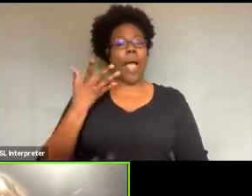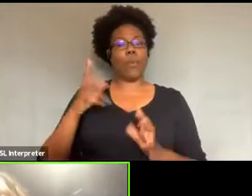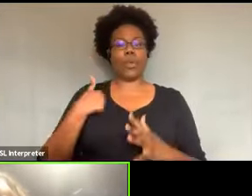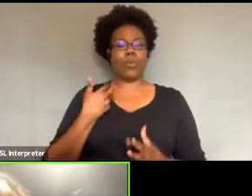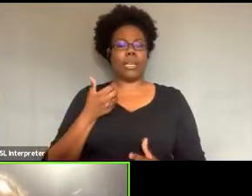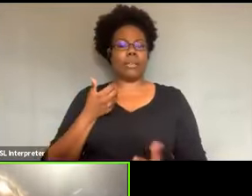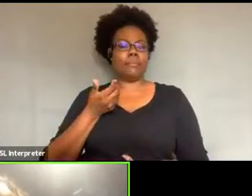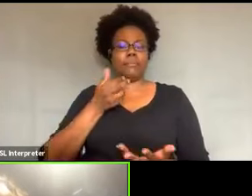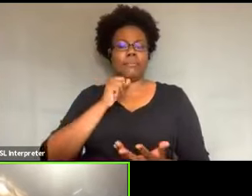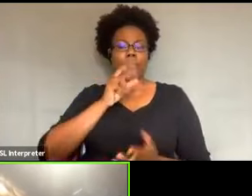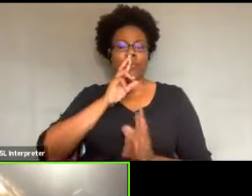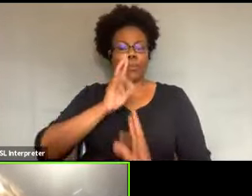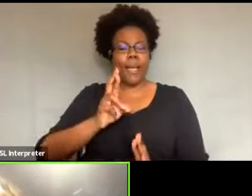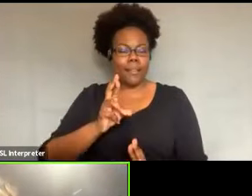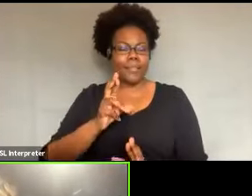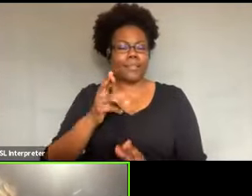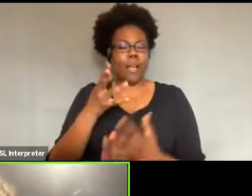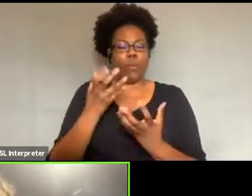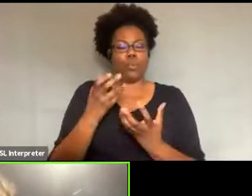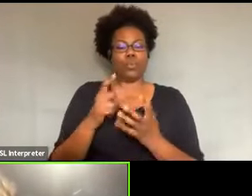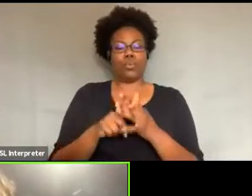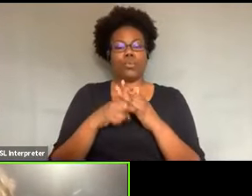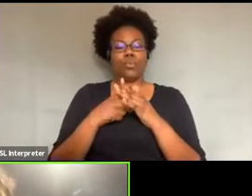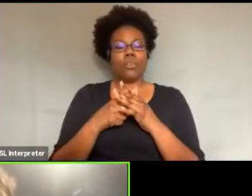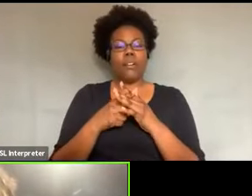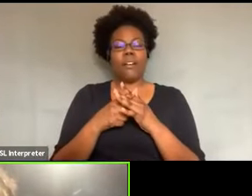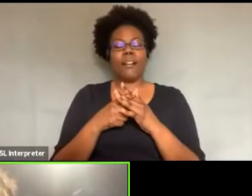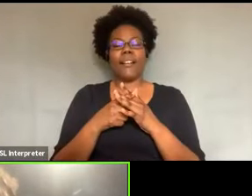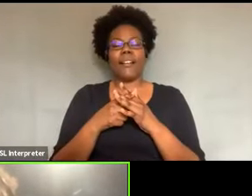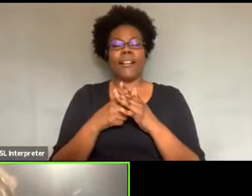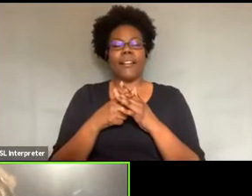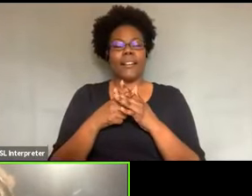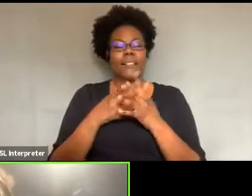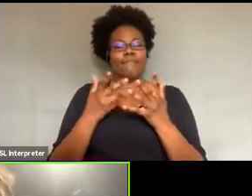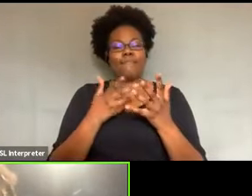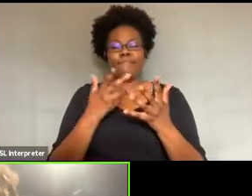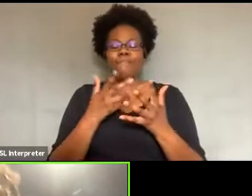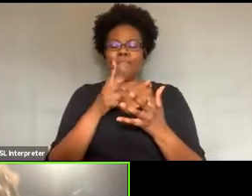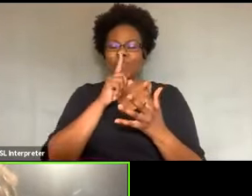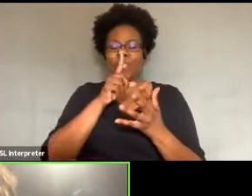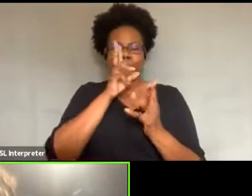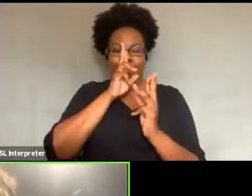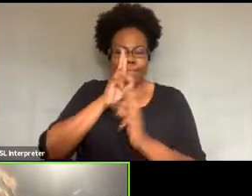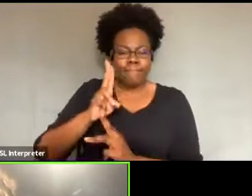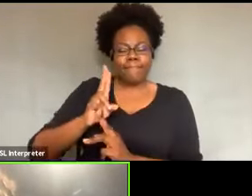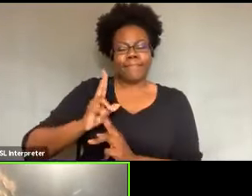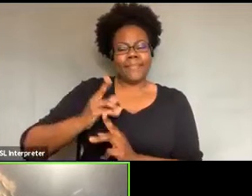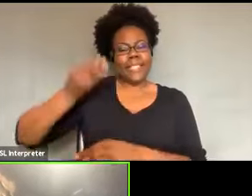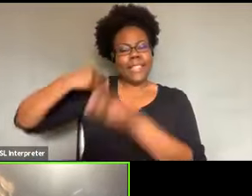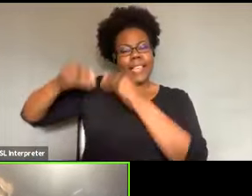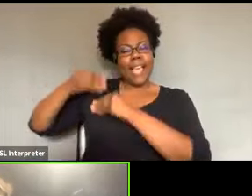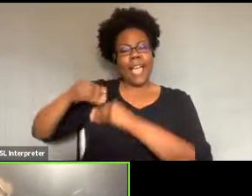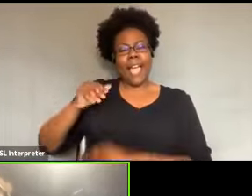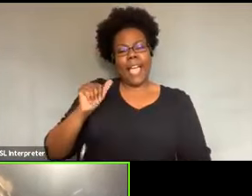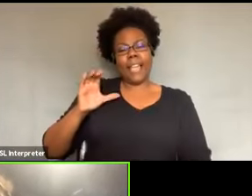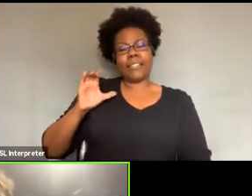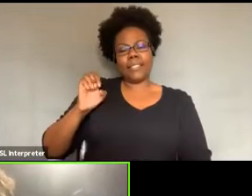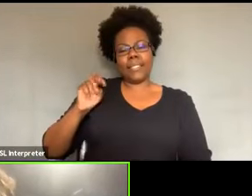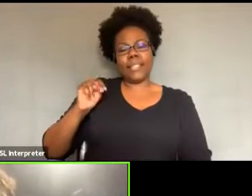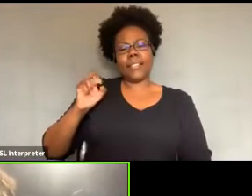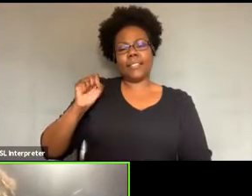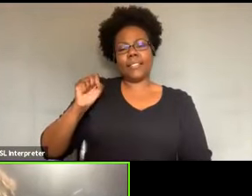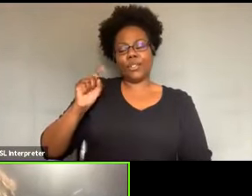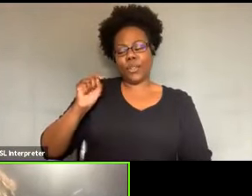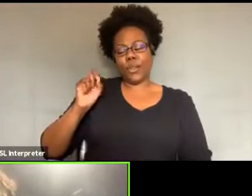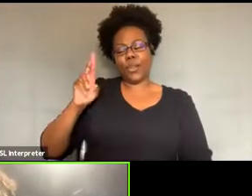just giving, you know, paying homage to the ancestors and really thanking